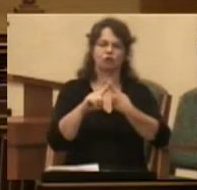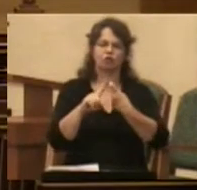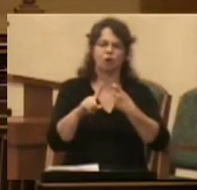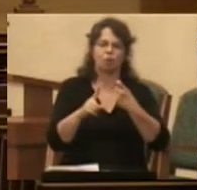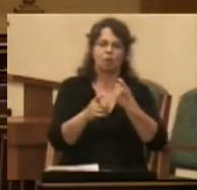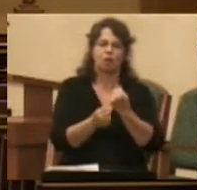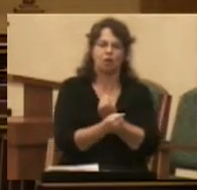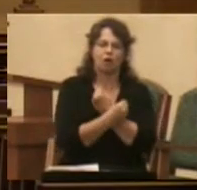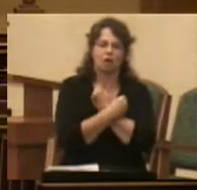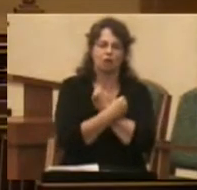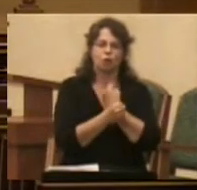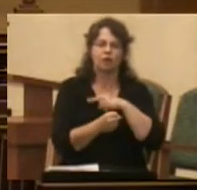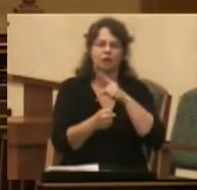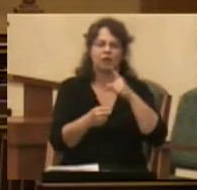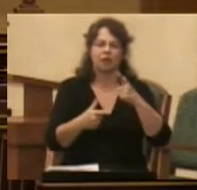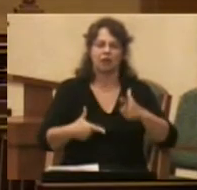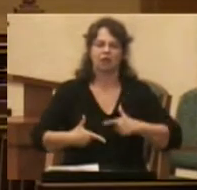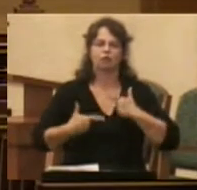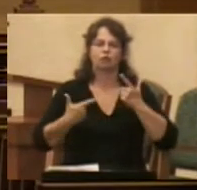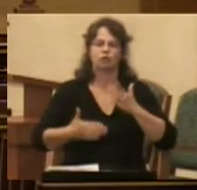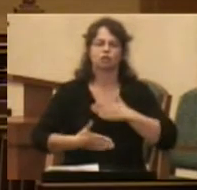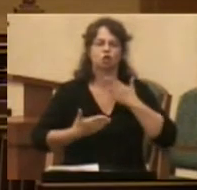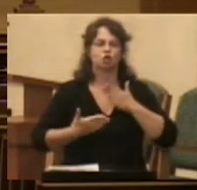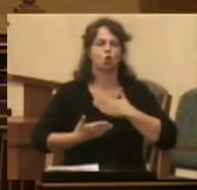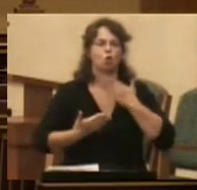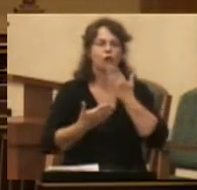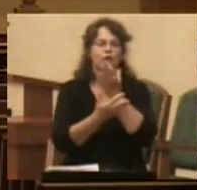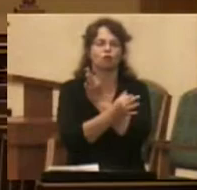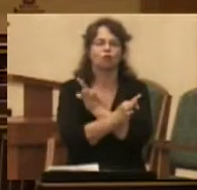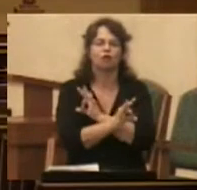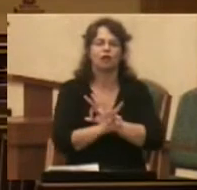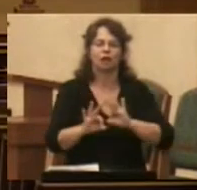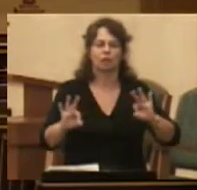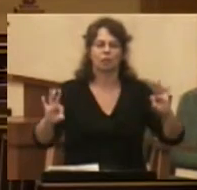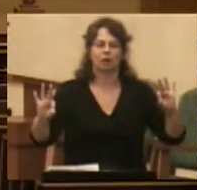in the joy and the freedom of relationship.